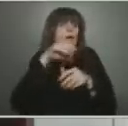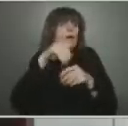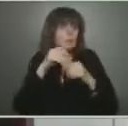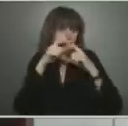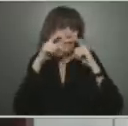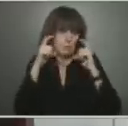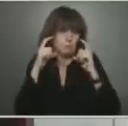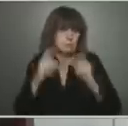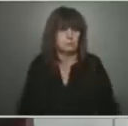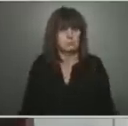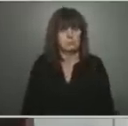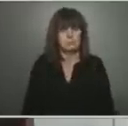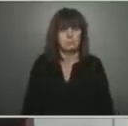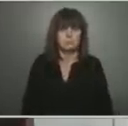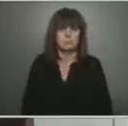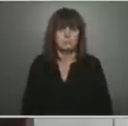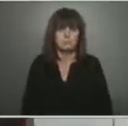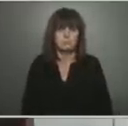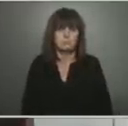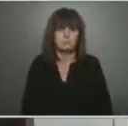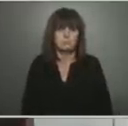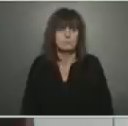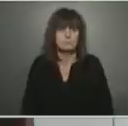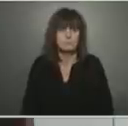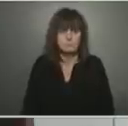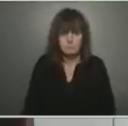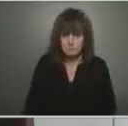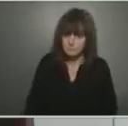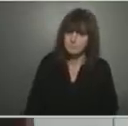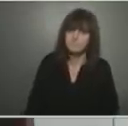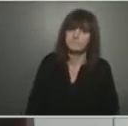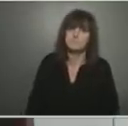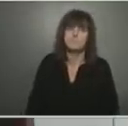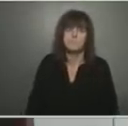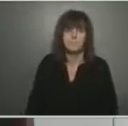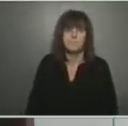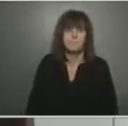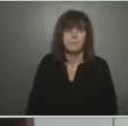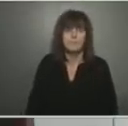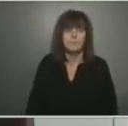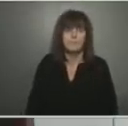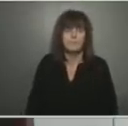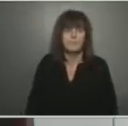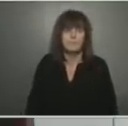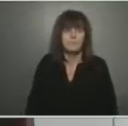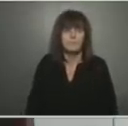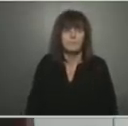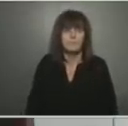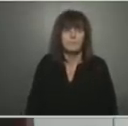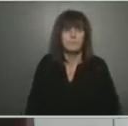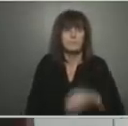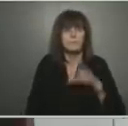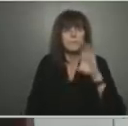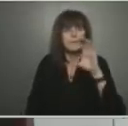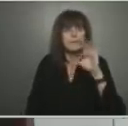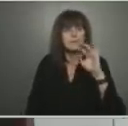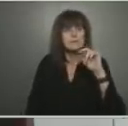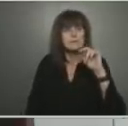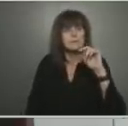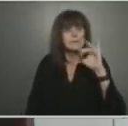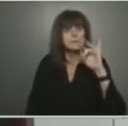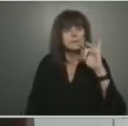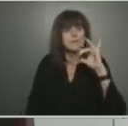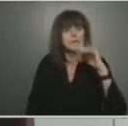Next question. Next question. Your next question comes from Cynthia Mulligan with City News. Please go ahead.